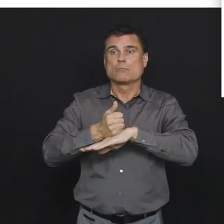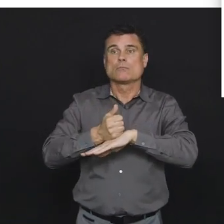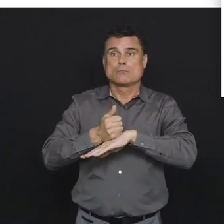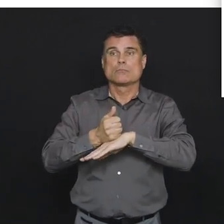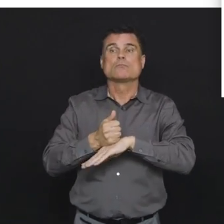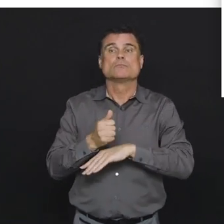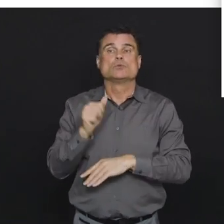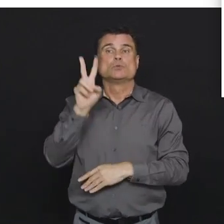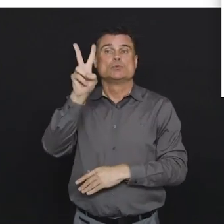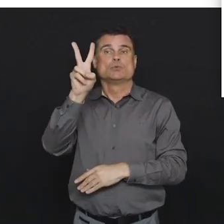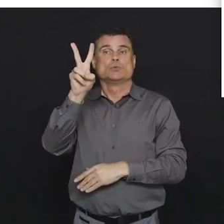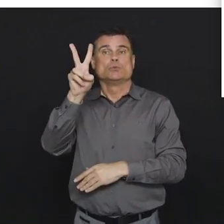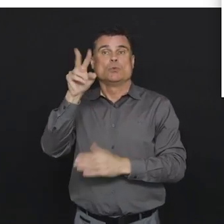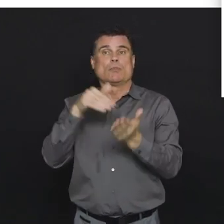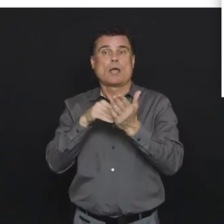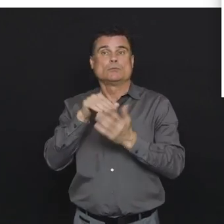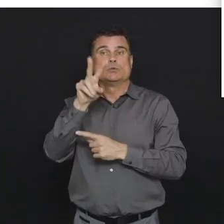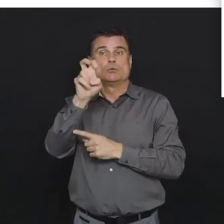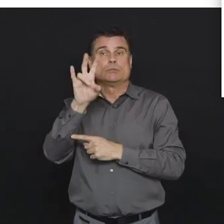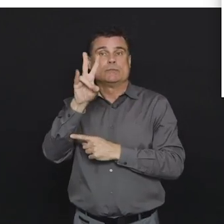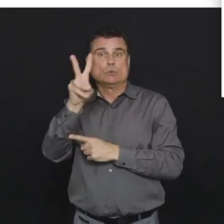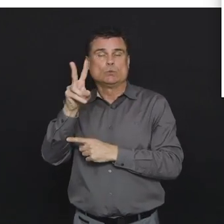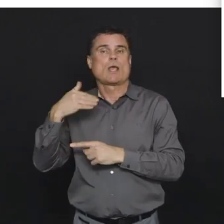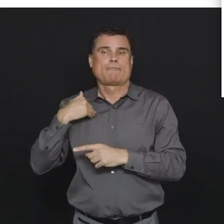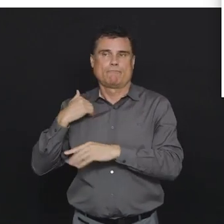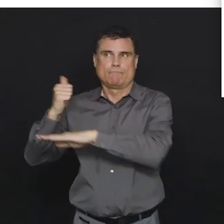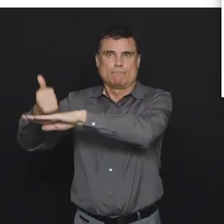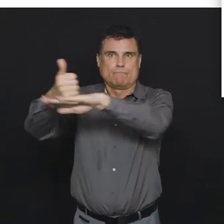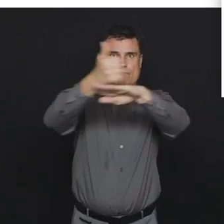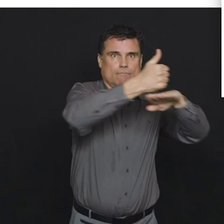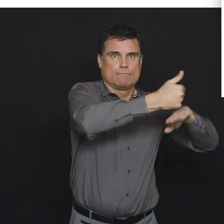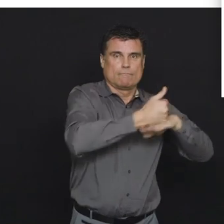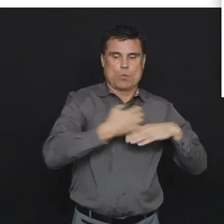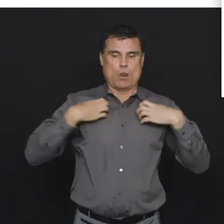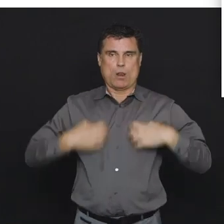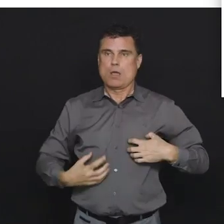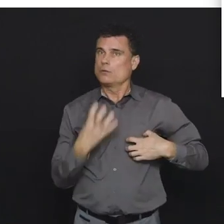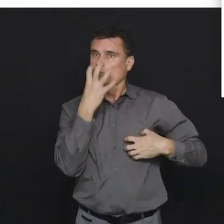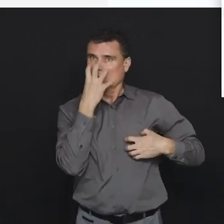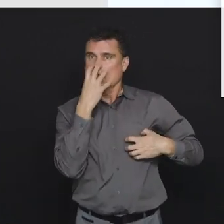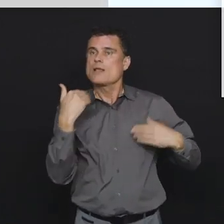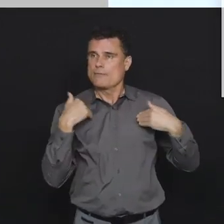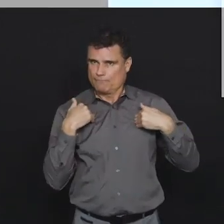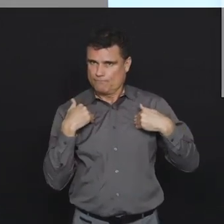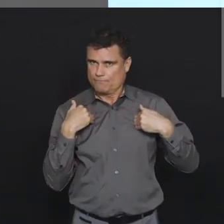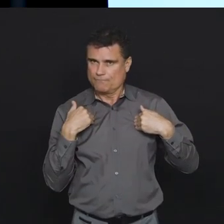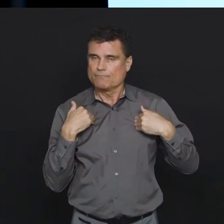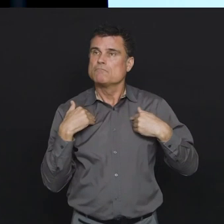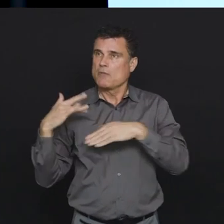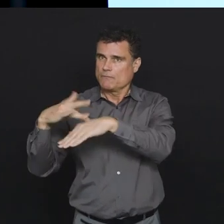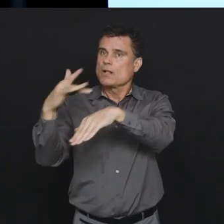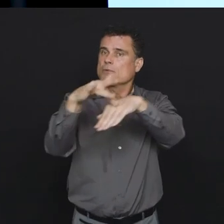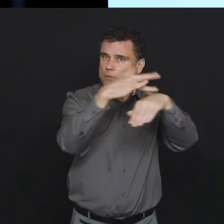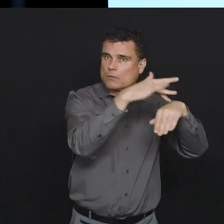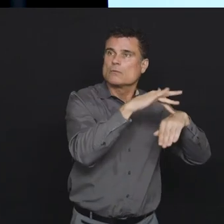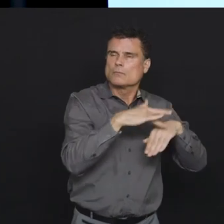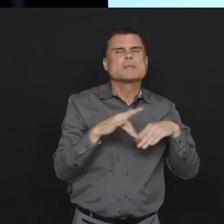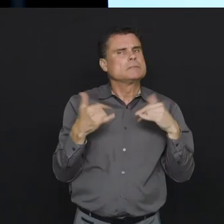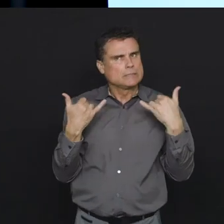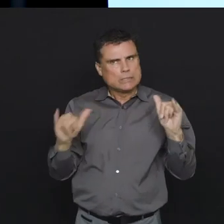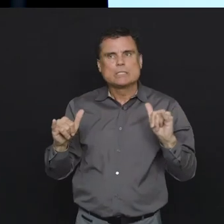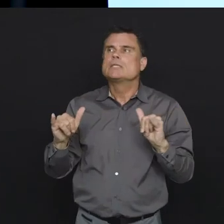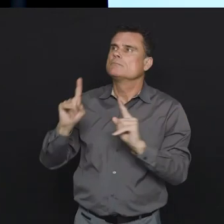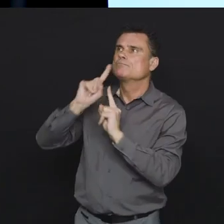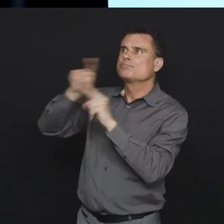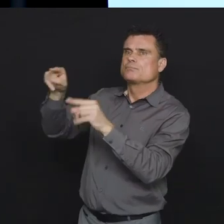we did last week when we reported out on the number of ventilators in BC, but we're using conservative models there. Some of those ventilators are